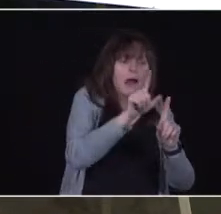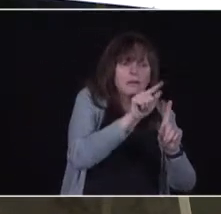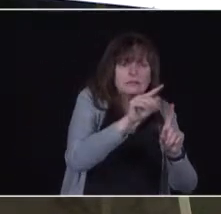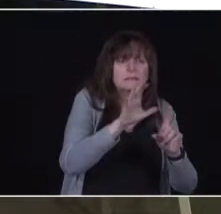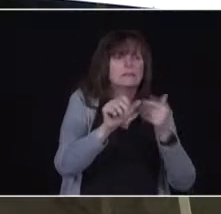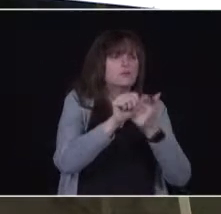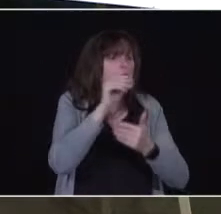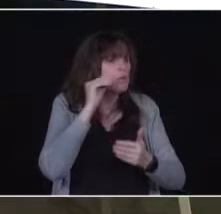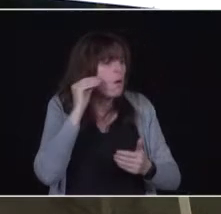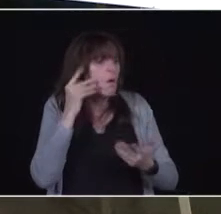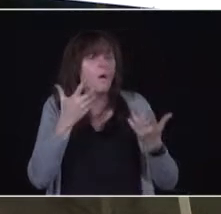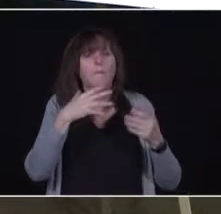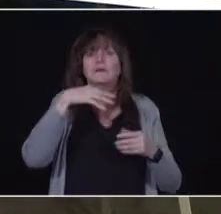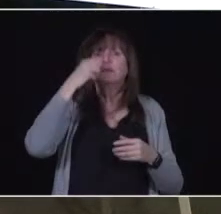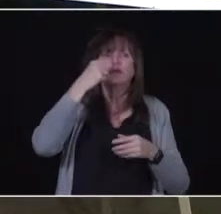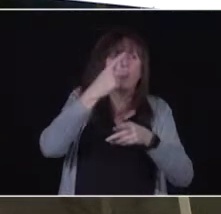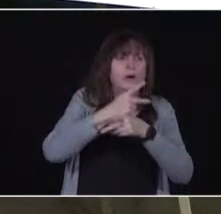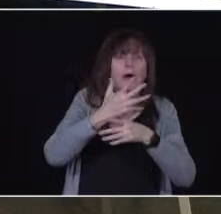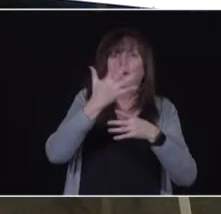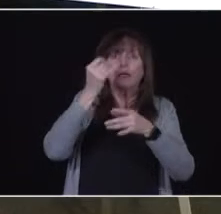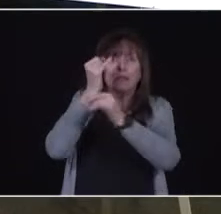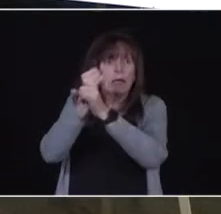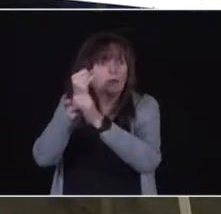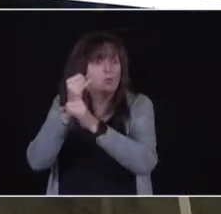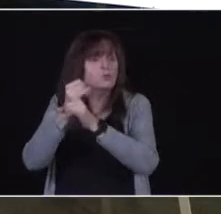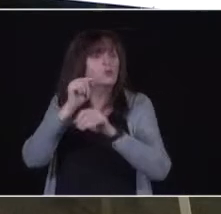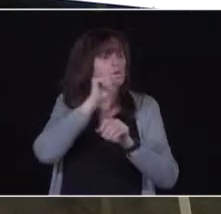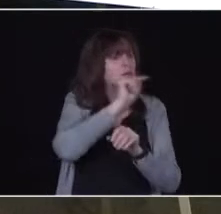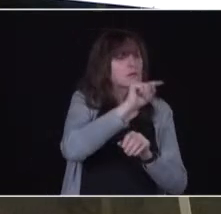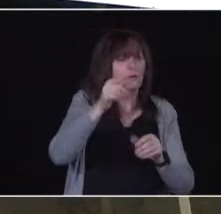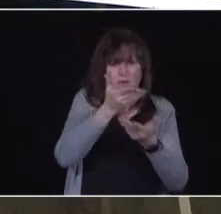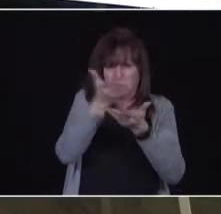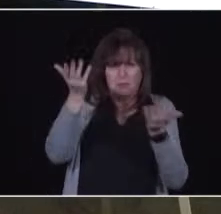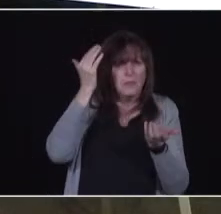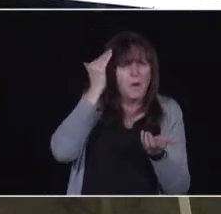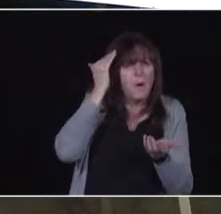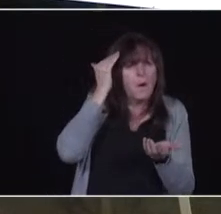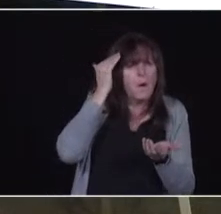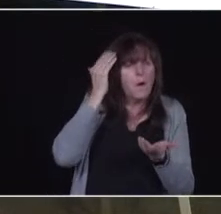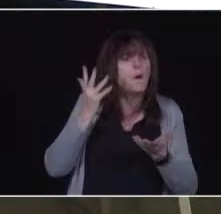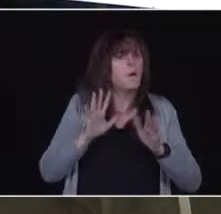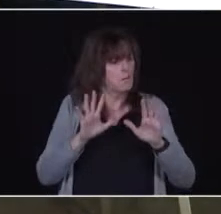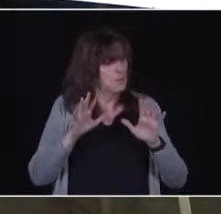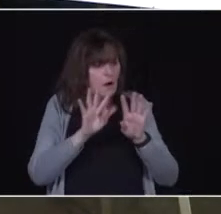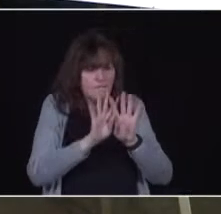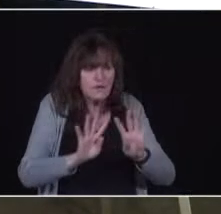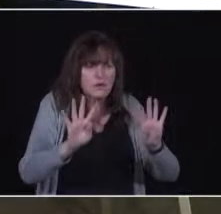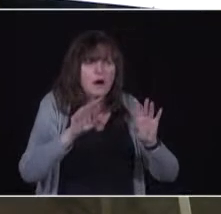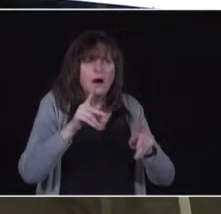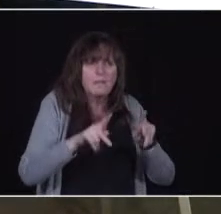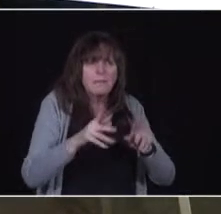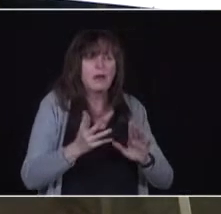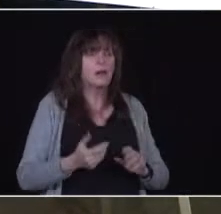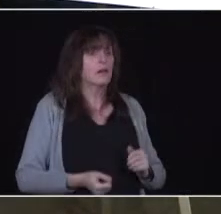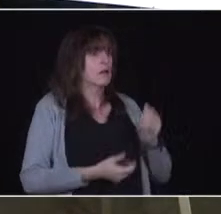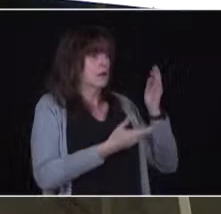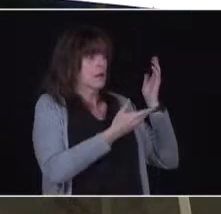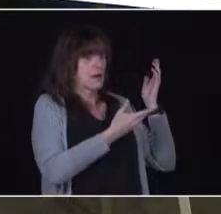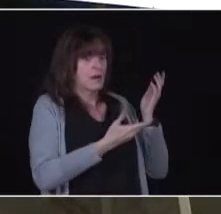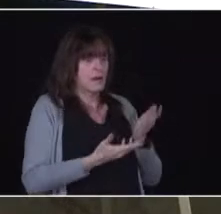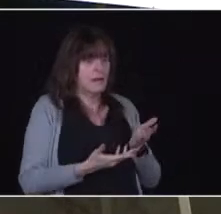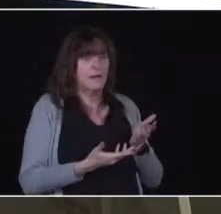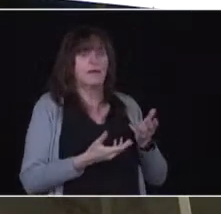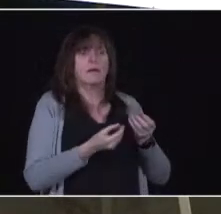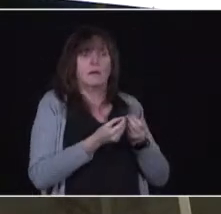the health care professionals patient-facing. And then as we roll the plan out, that information will all become available. First of all, when you go online to book, it will tell you